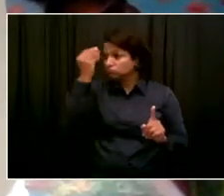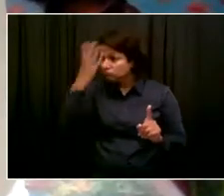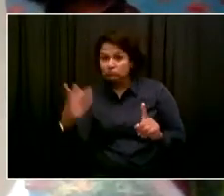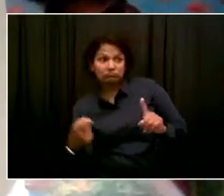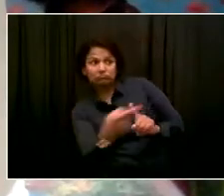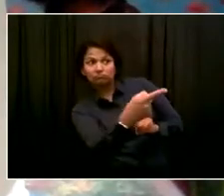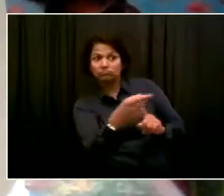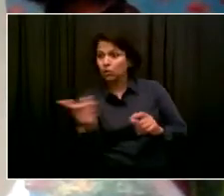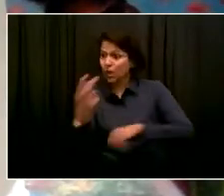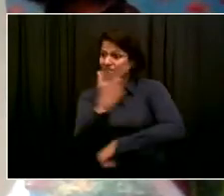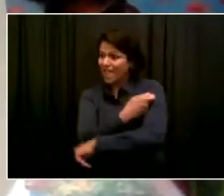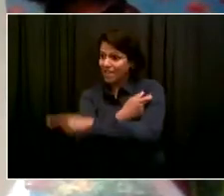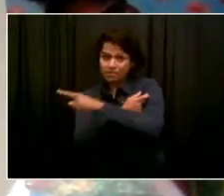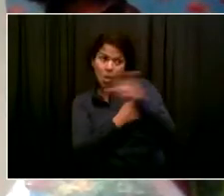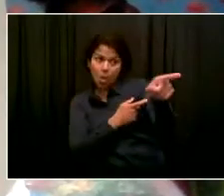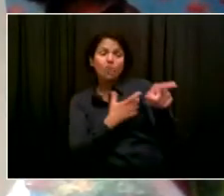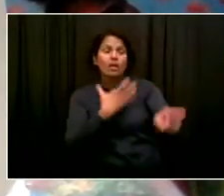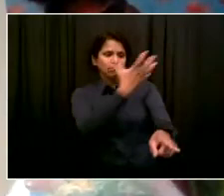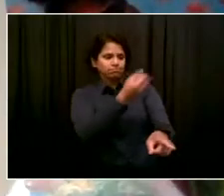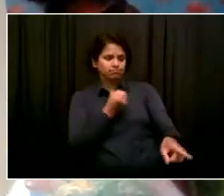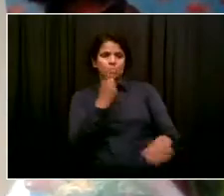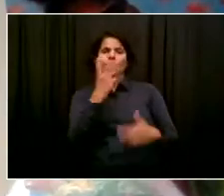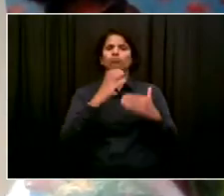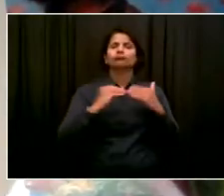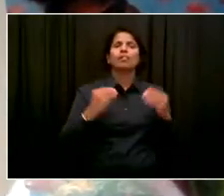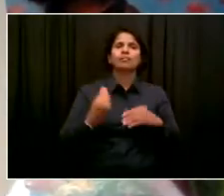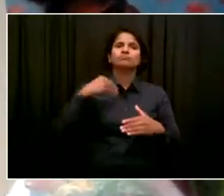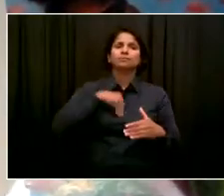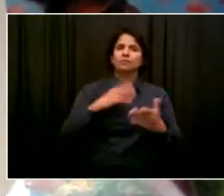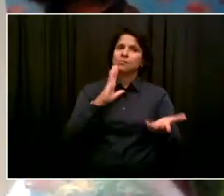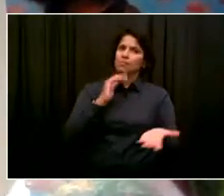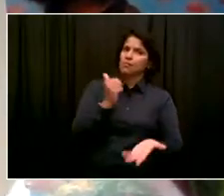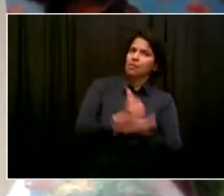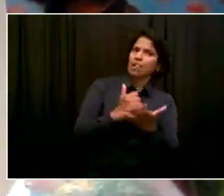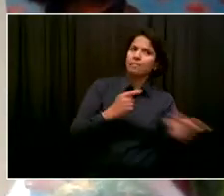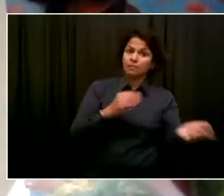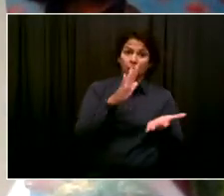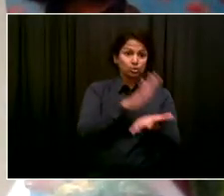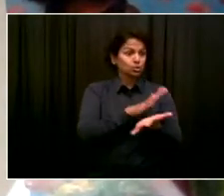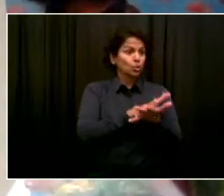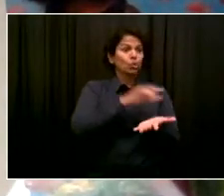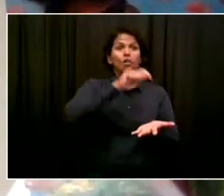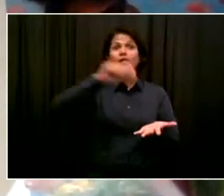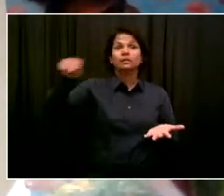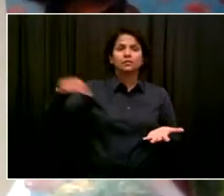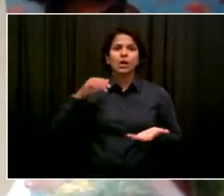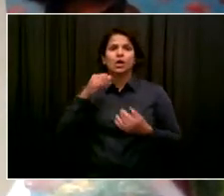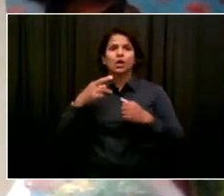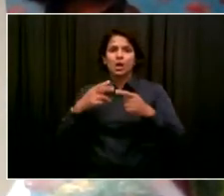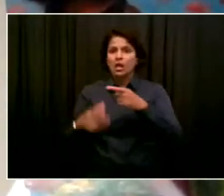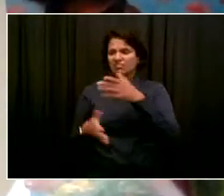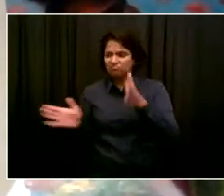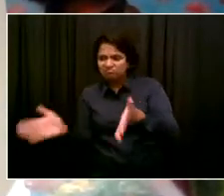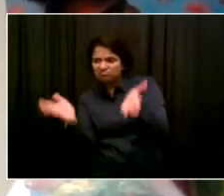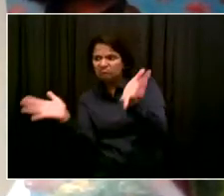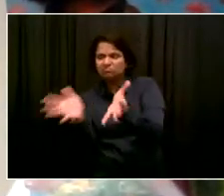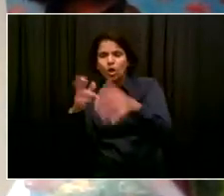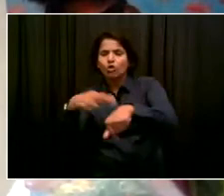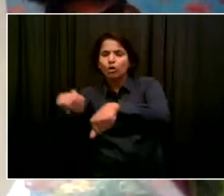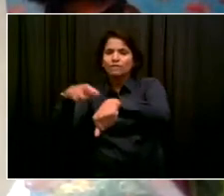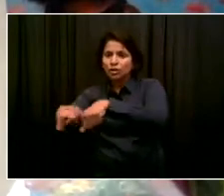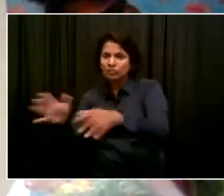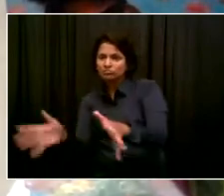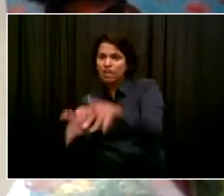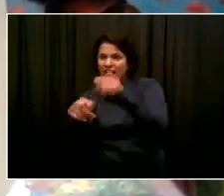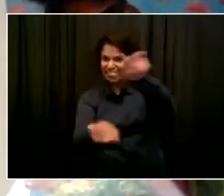schools. PTA leaders can go to NYC.gov slash vaccine referral bonus to sign up as a